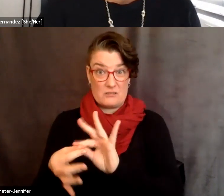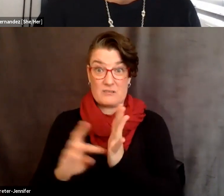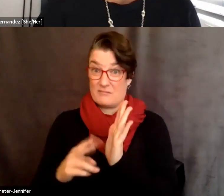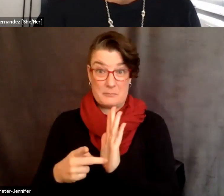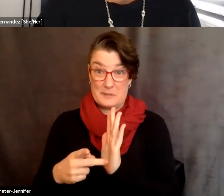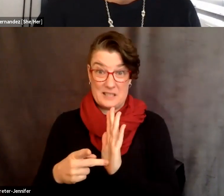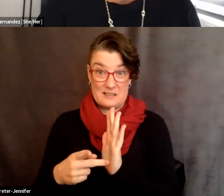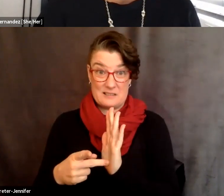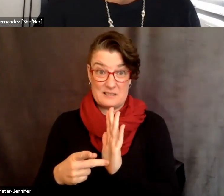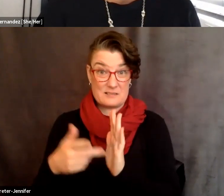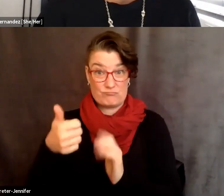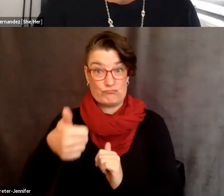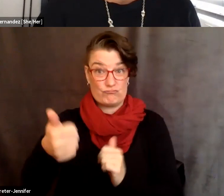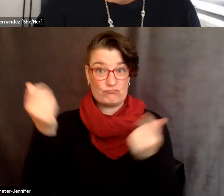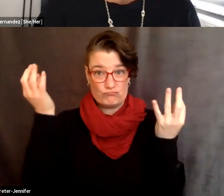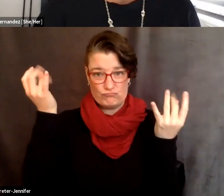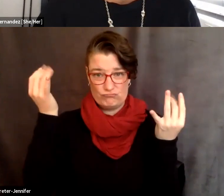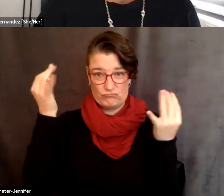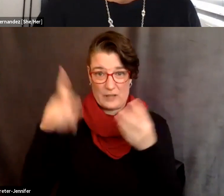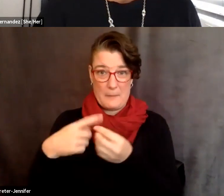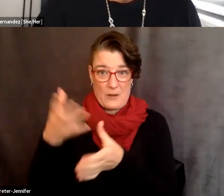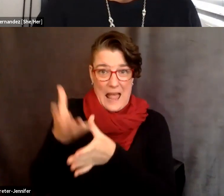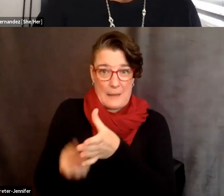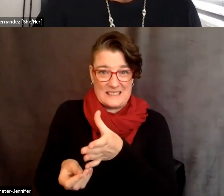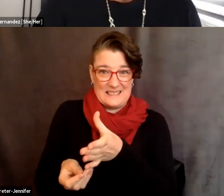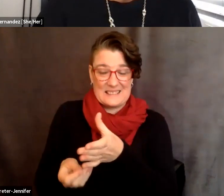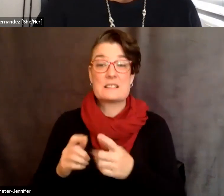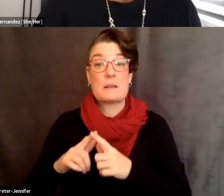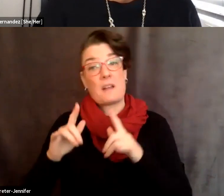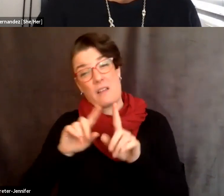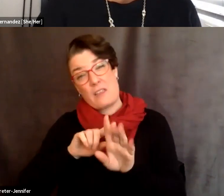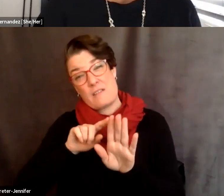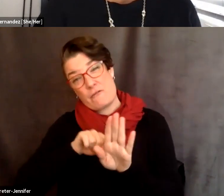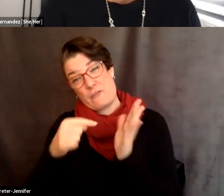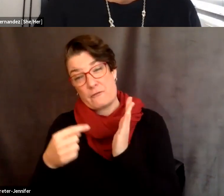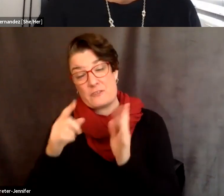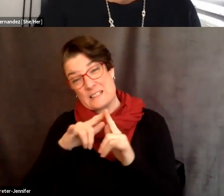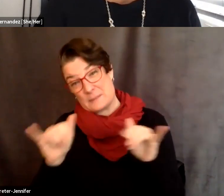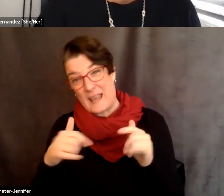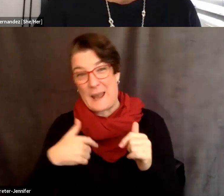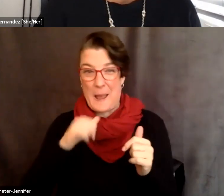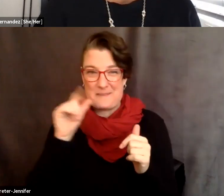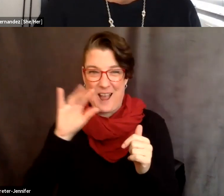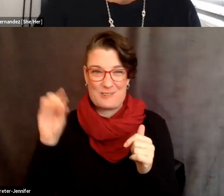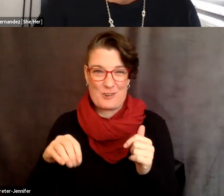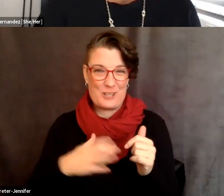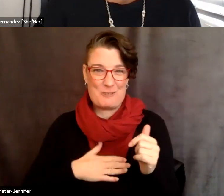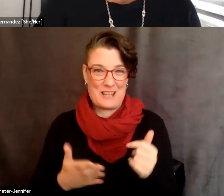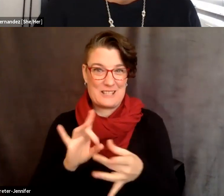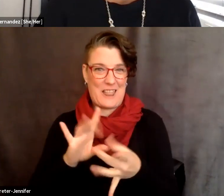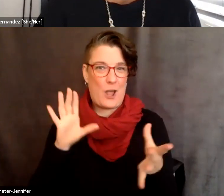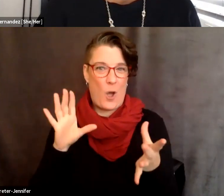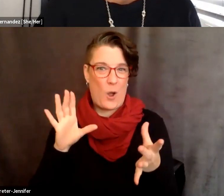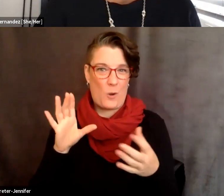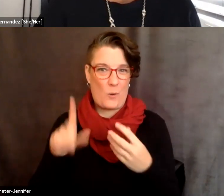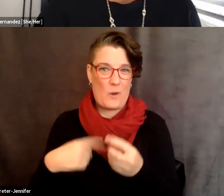uh, uh, kind of reflection on that absence. But on, on the flip side, I guess I'm not quite willing to let go of the potential that memorials and